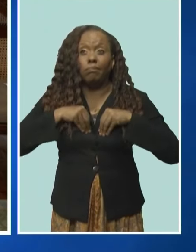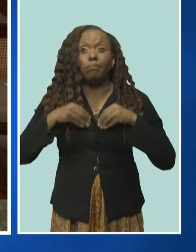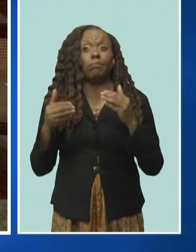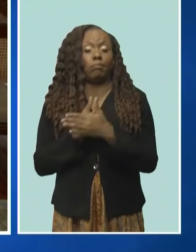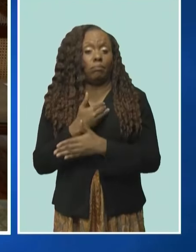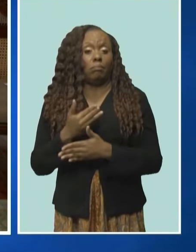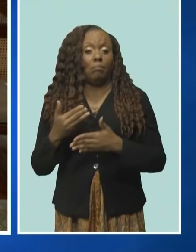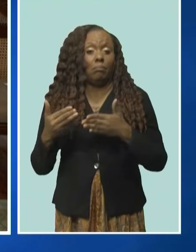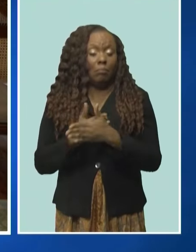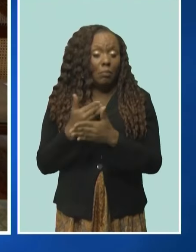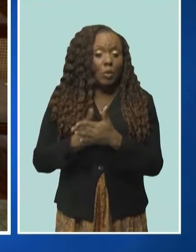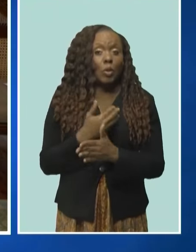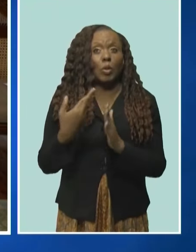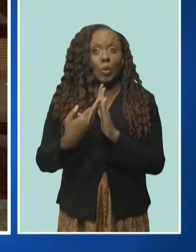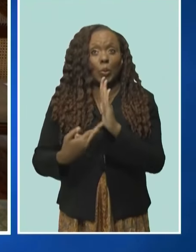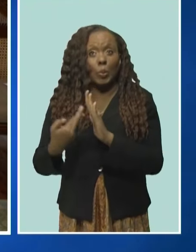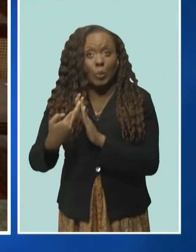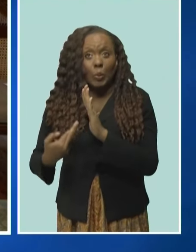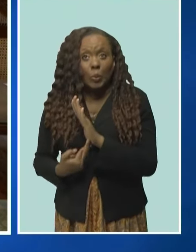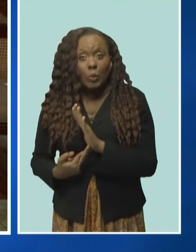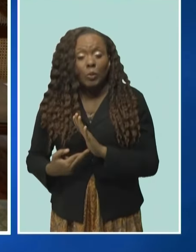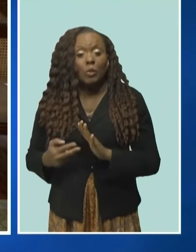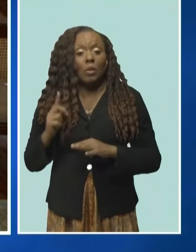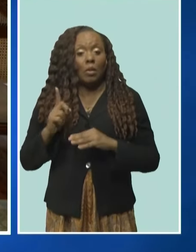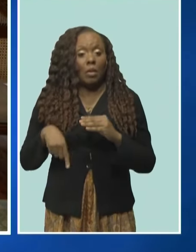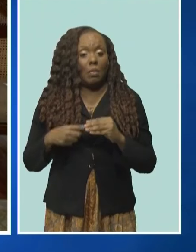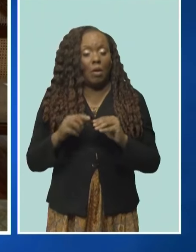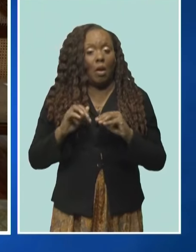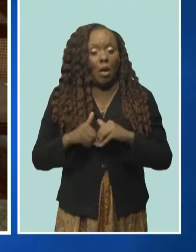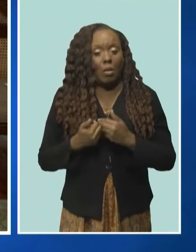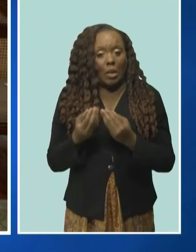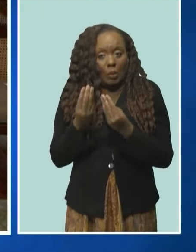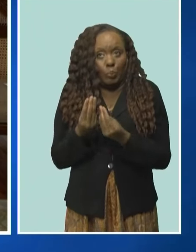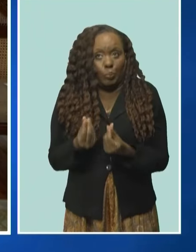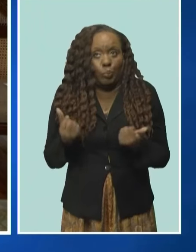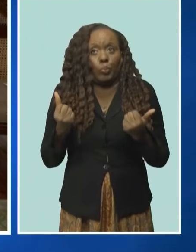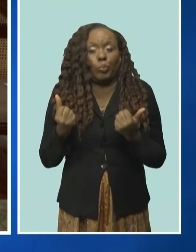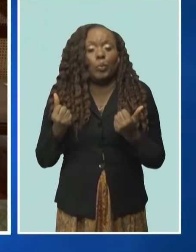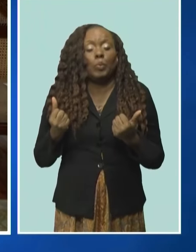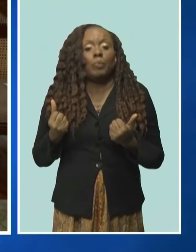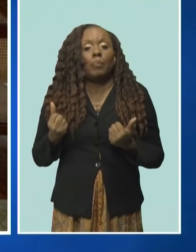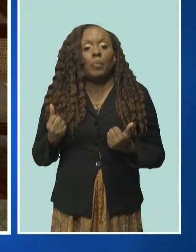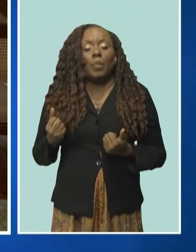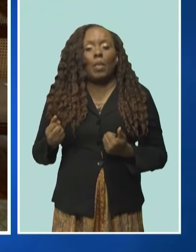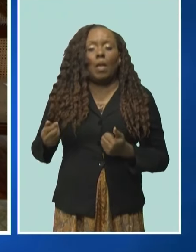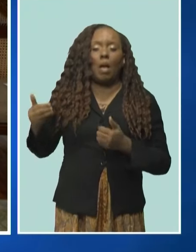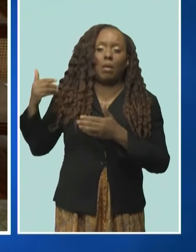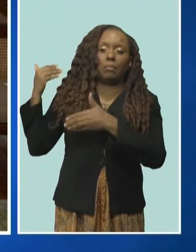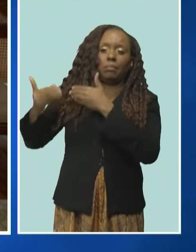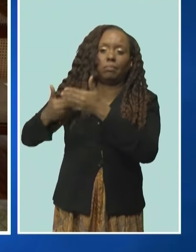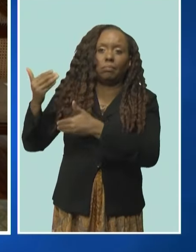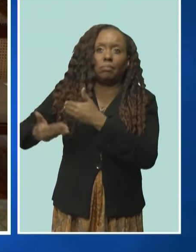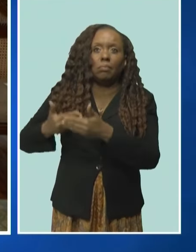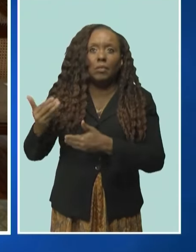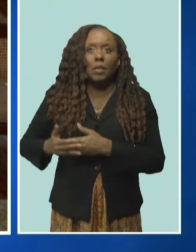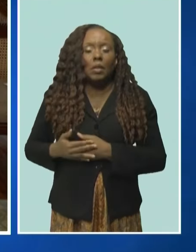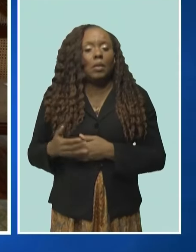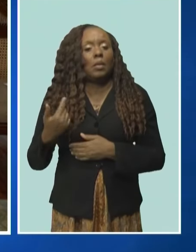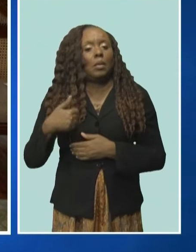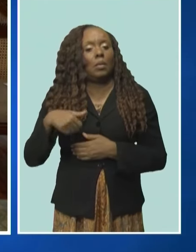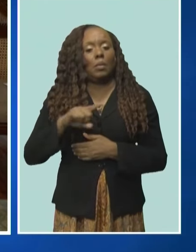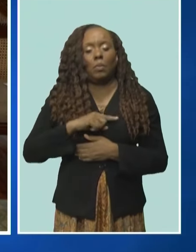of the rules in terms of settlement because we have not, over the years, developed that culture of settlement.